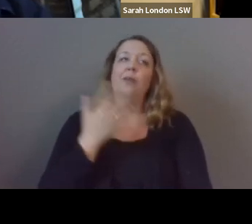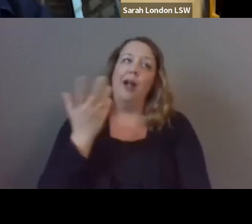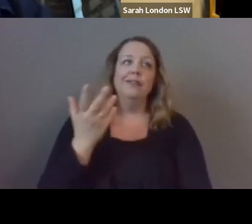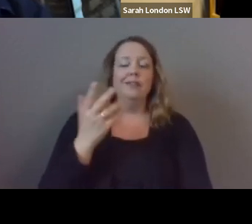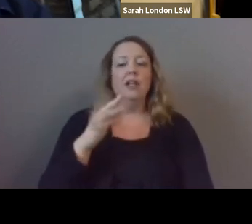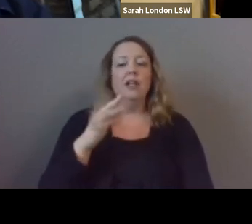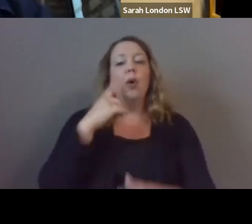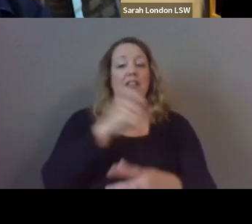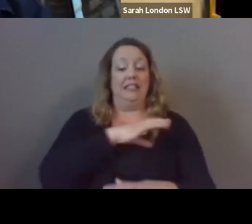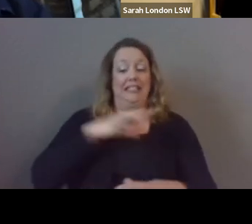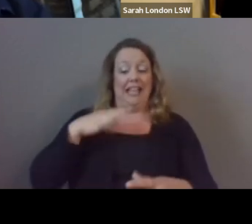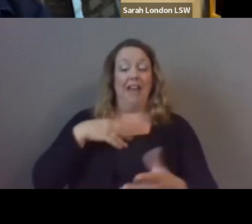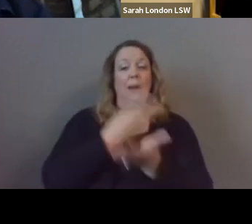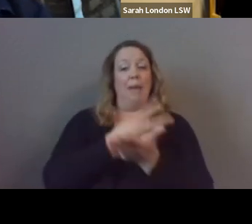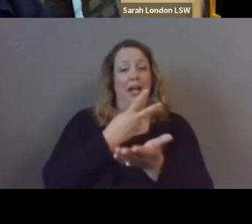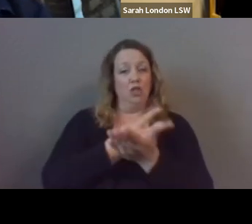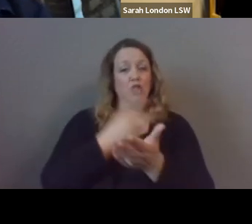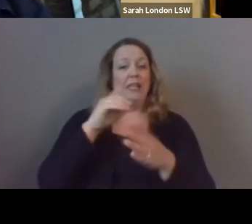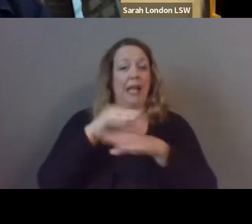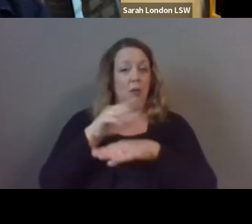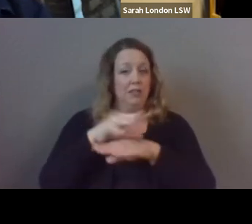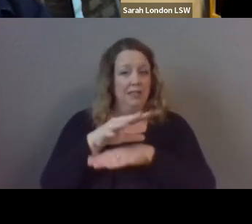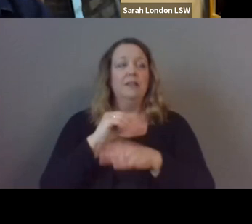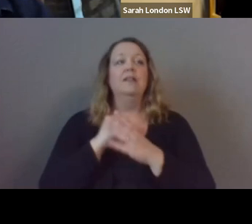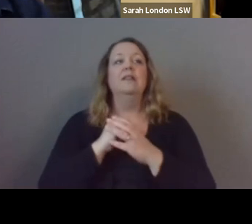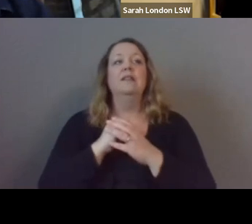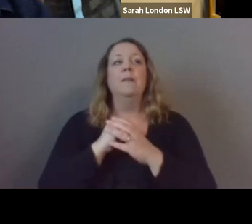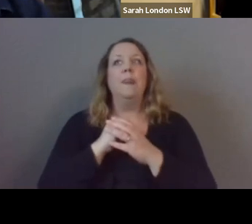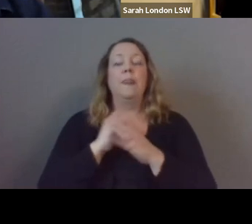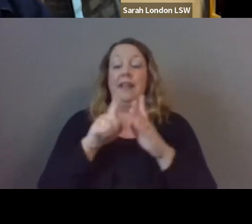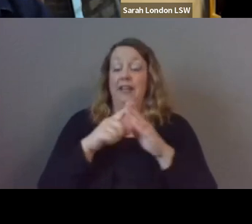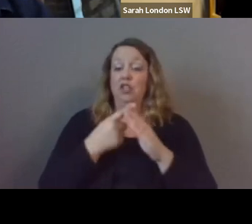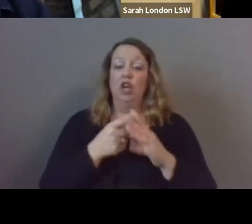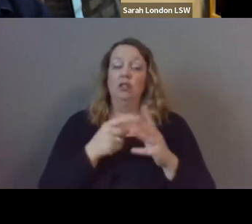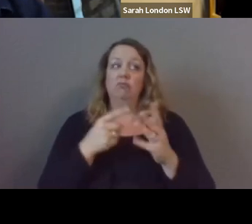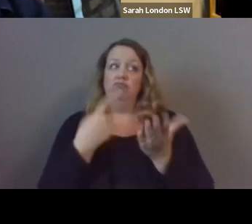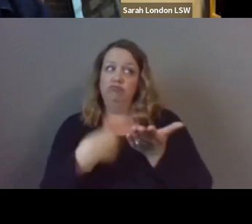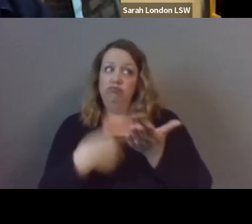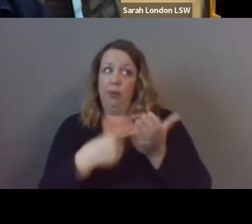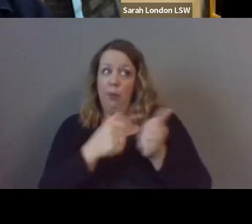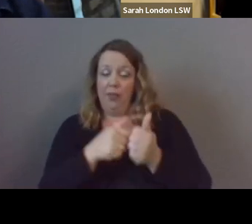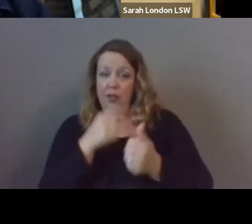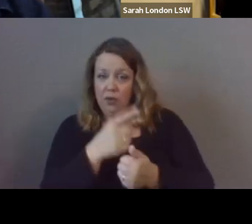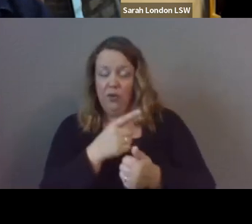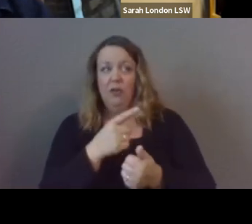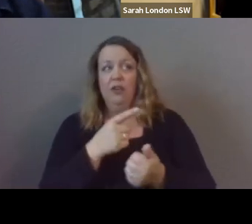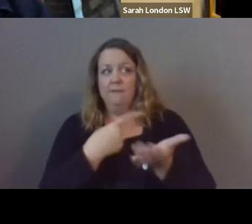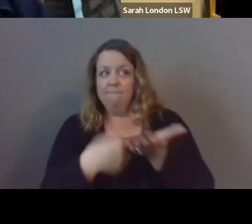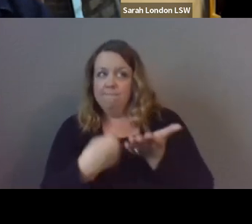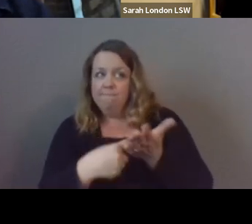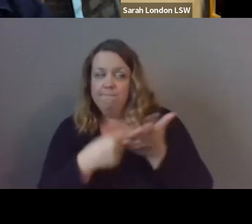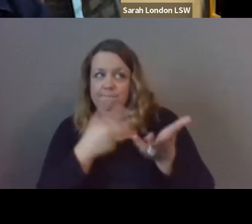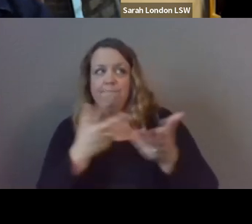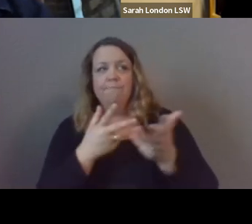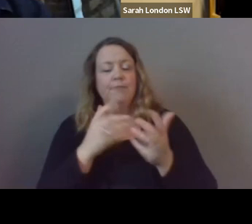her master's in counseling and i started a conversation with her on how we could be intentional to bringing